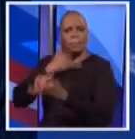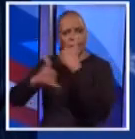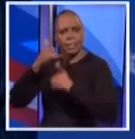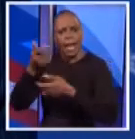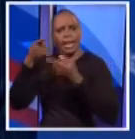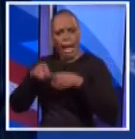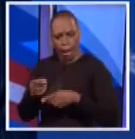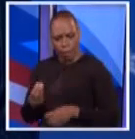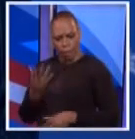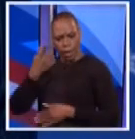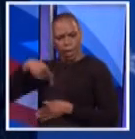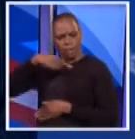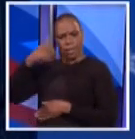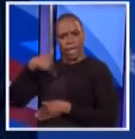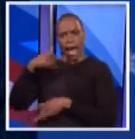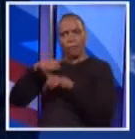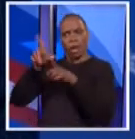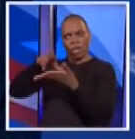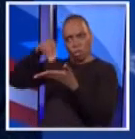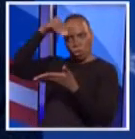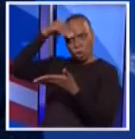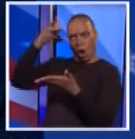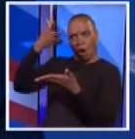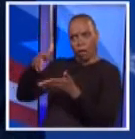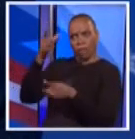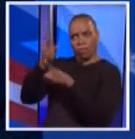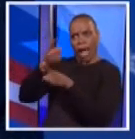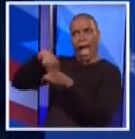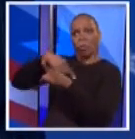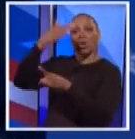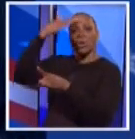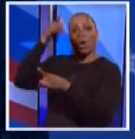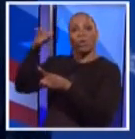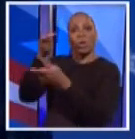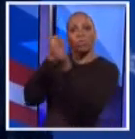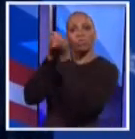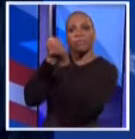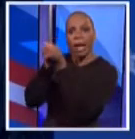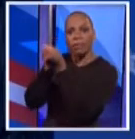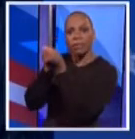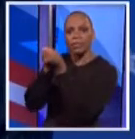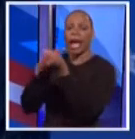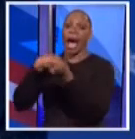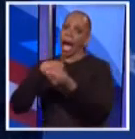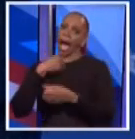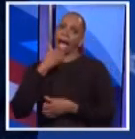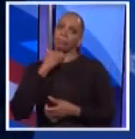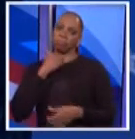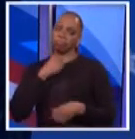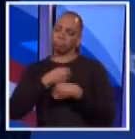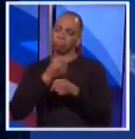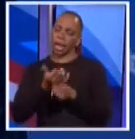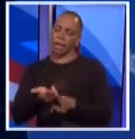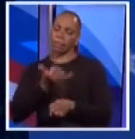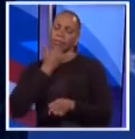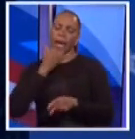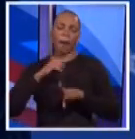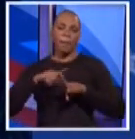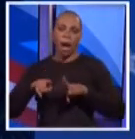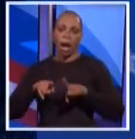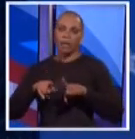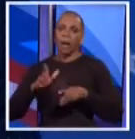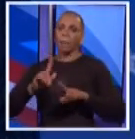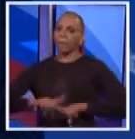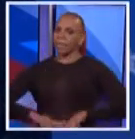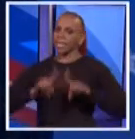Many of us have. But you learn from it. And we know you will fight for us. I made a mistake, but I fight to make a difference. And that's why the